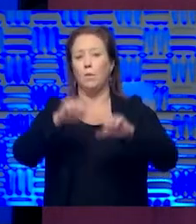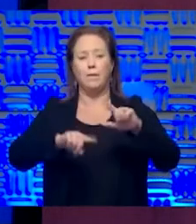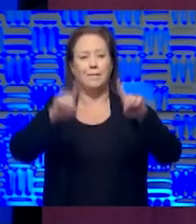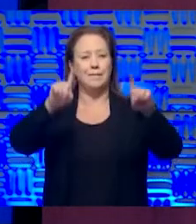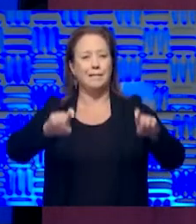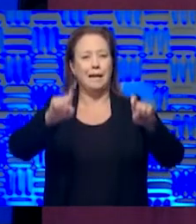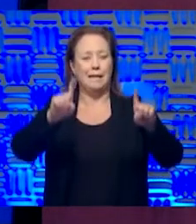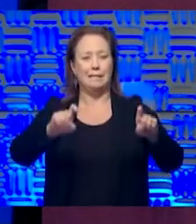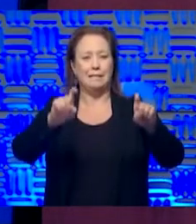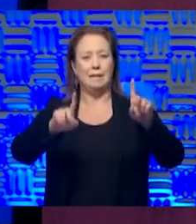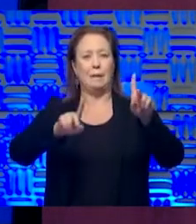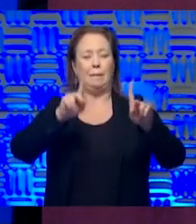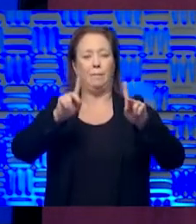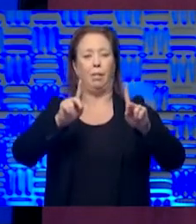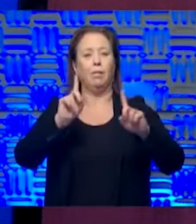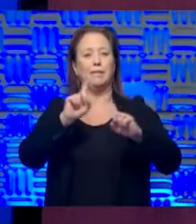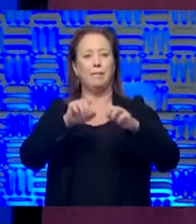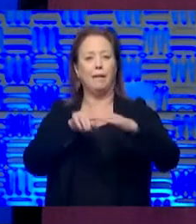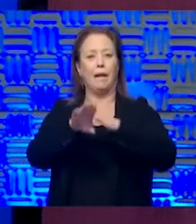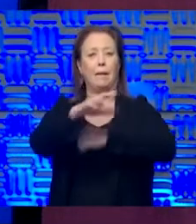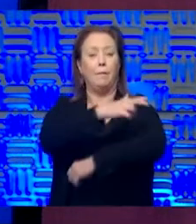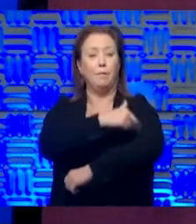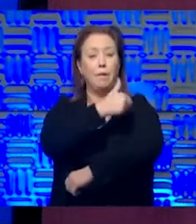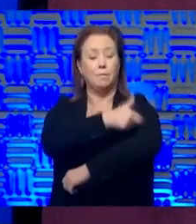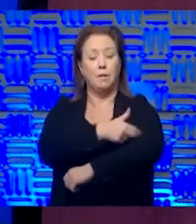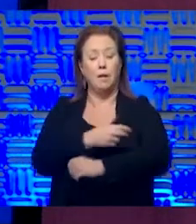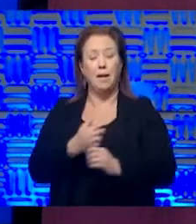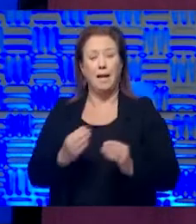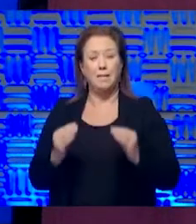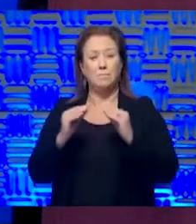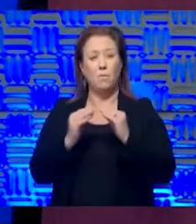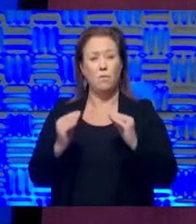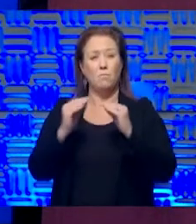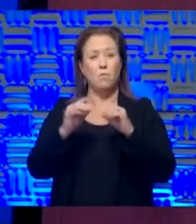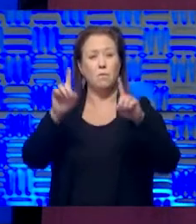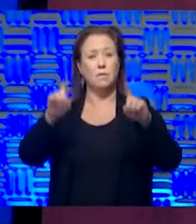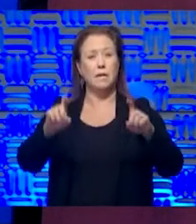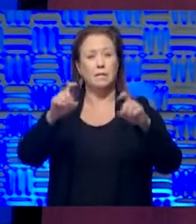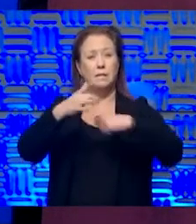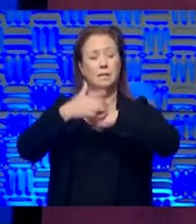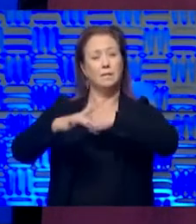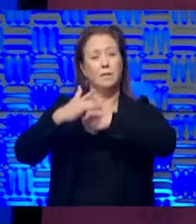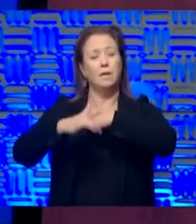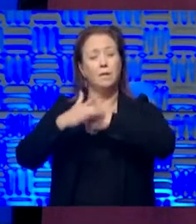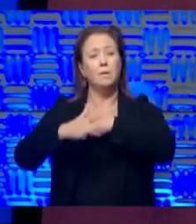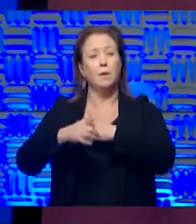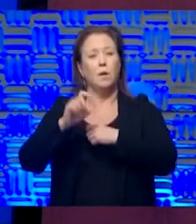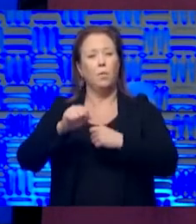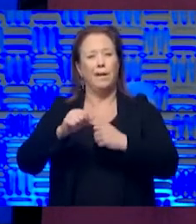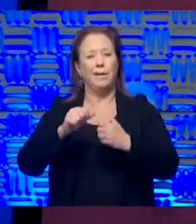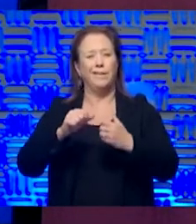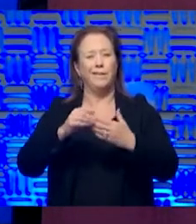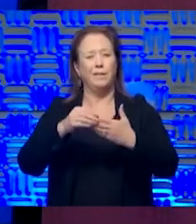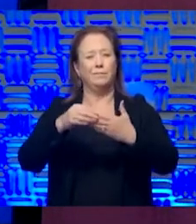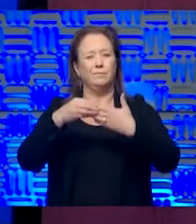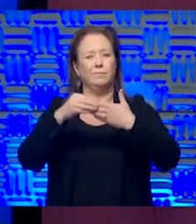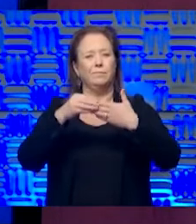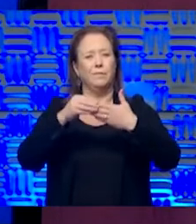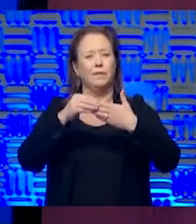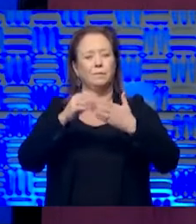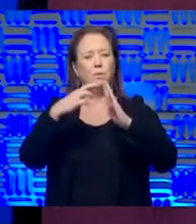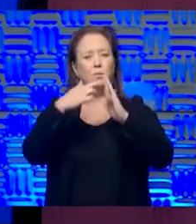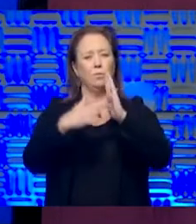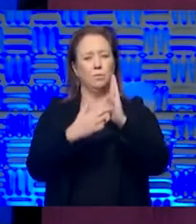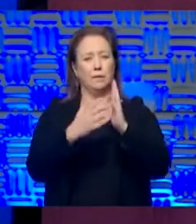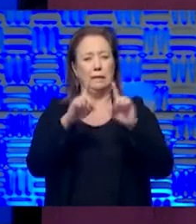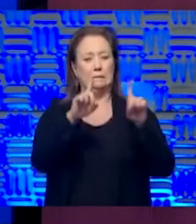like that unless you're coming into the hospital. As we get more testing availability, then I think we'll be able to loosen those criteria and test